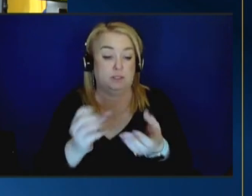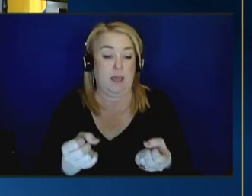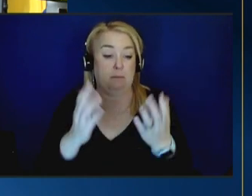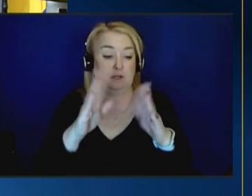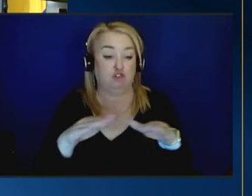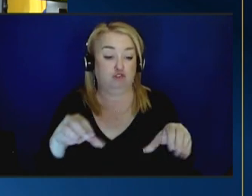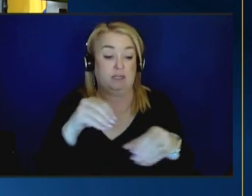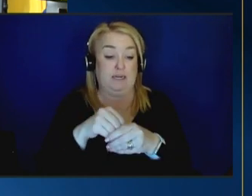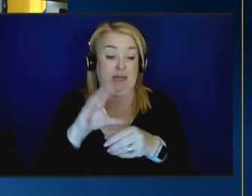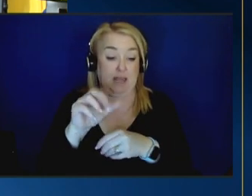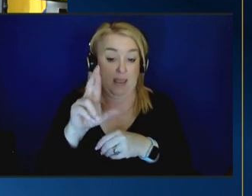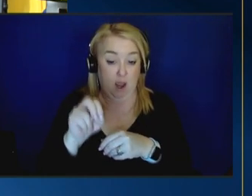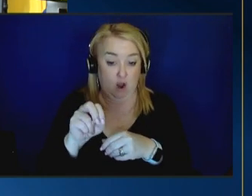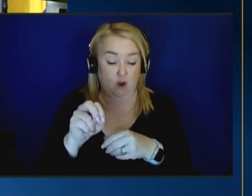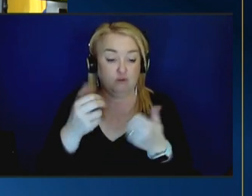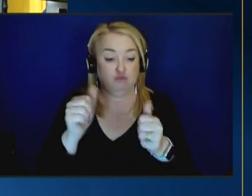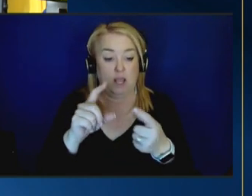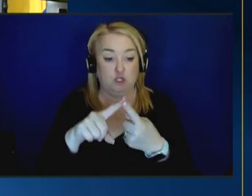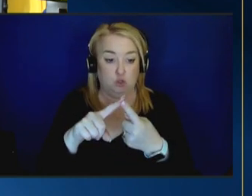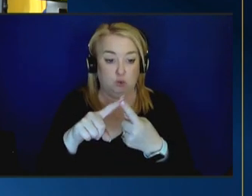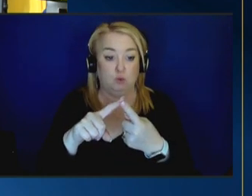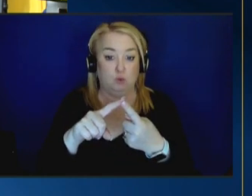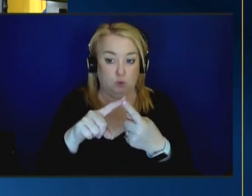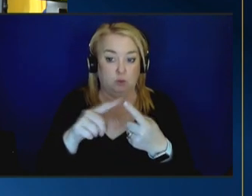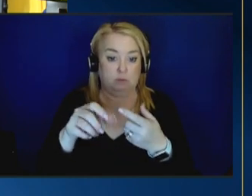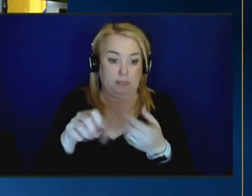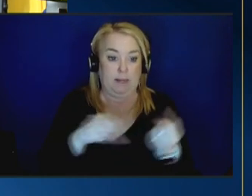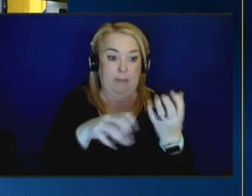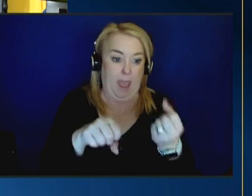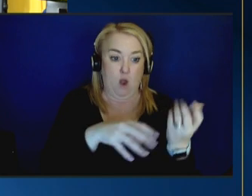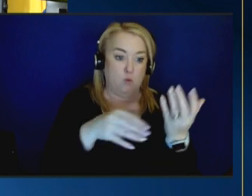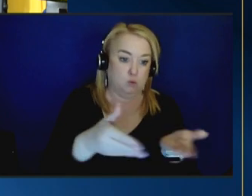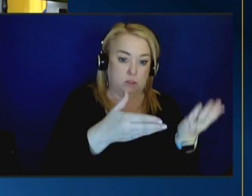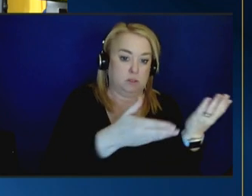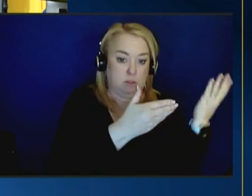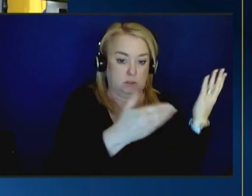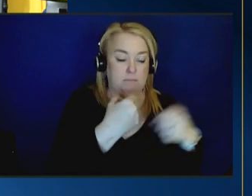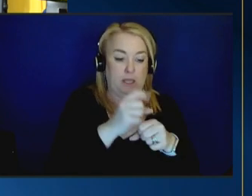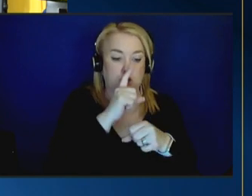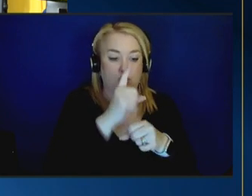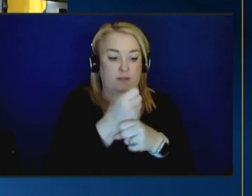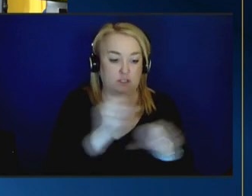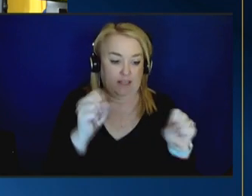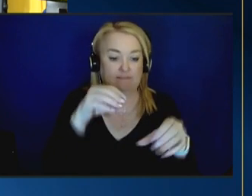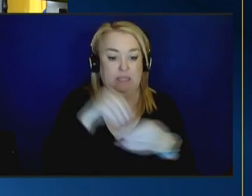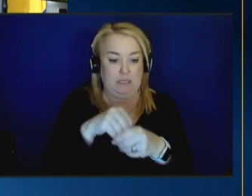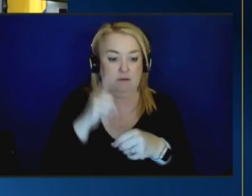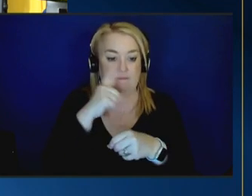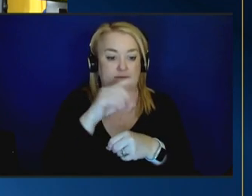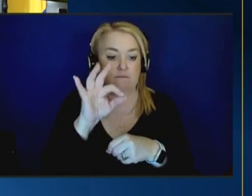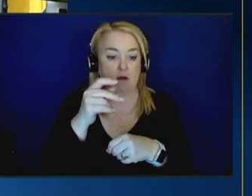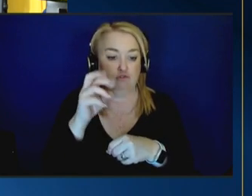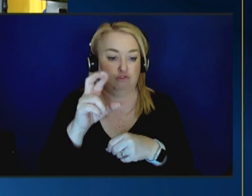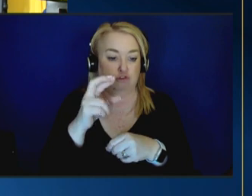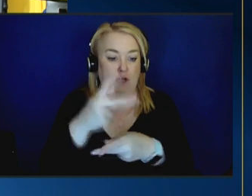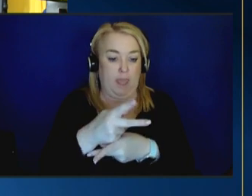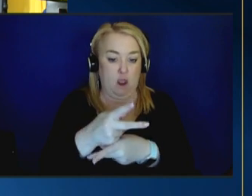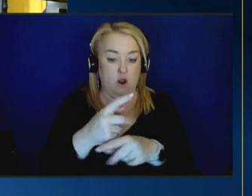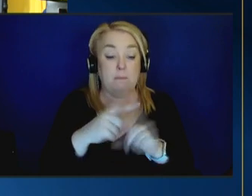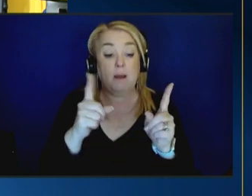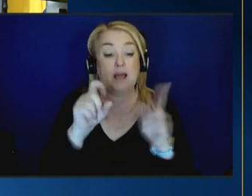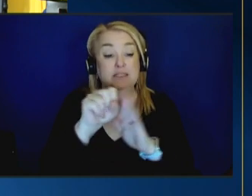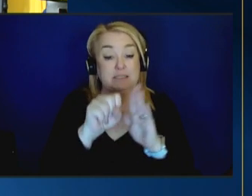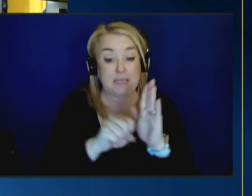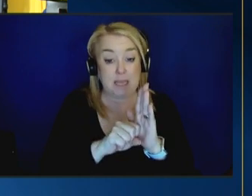by getting folks out um and then a focus on making sure that kids were safe when they were in foster care but states were left then to